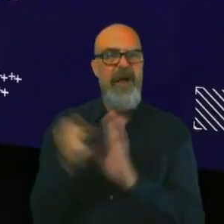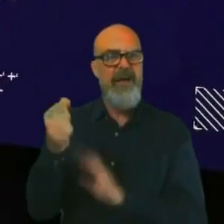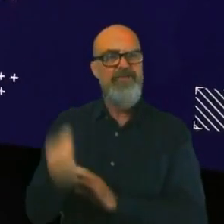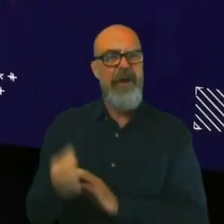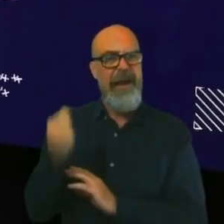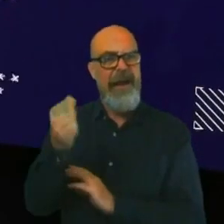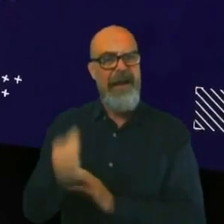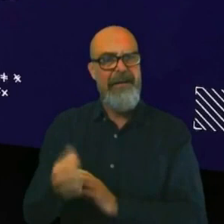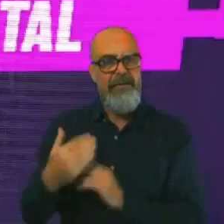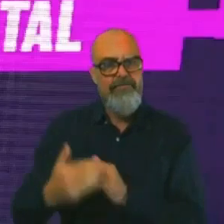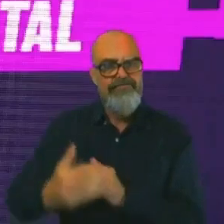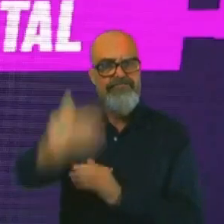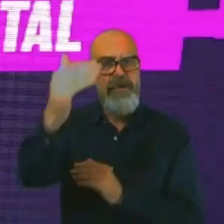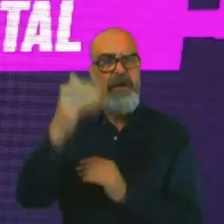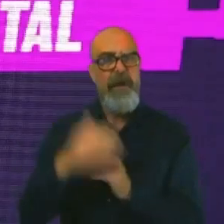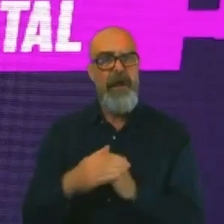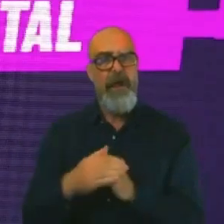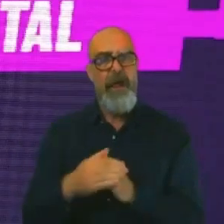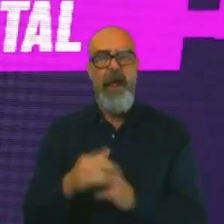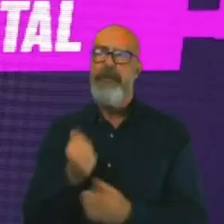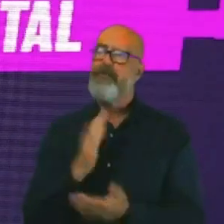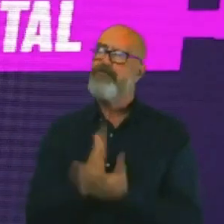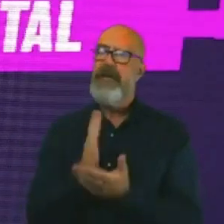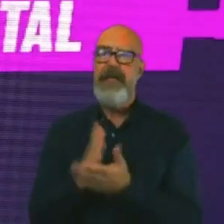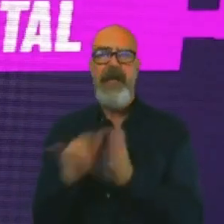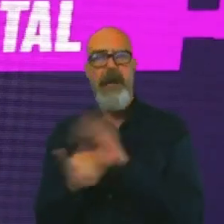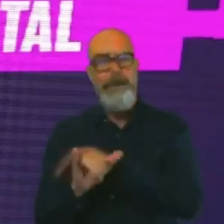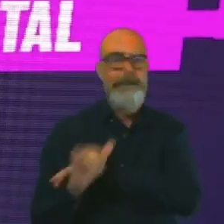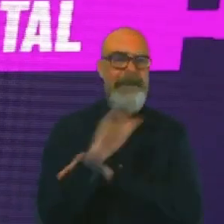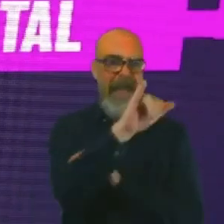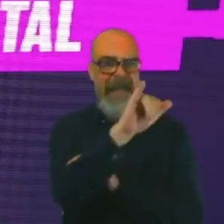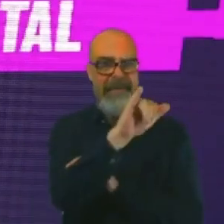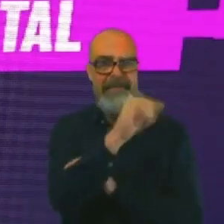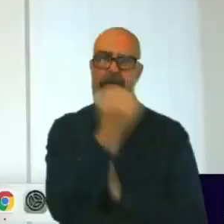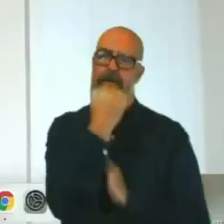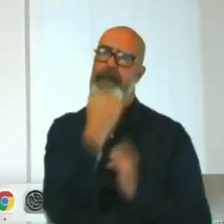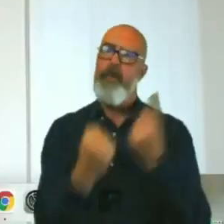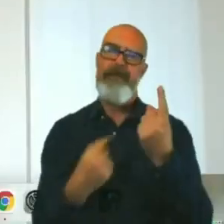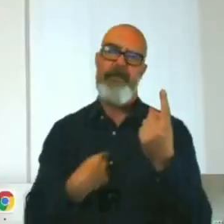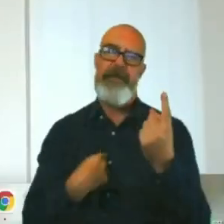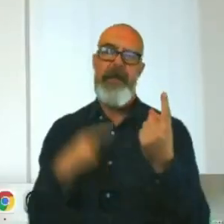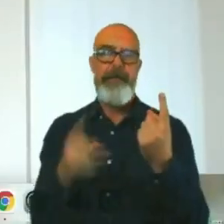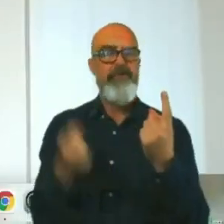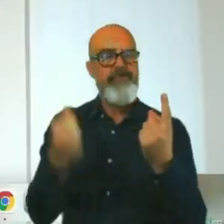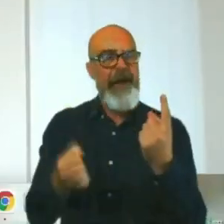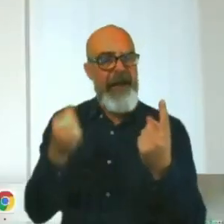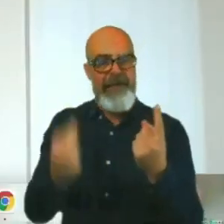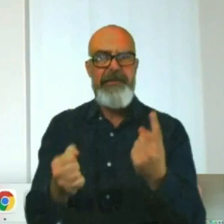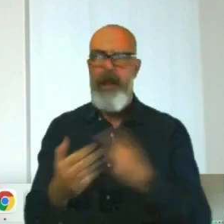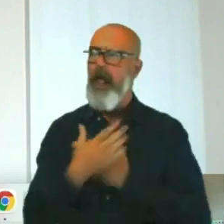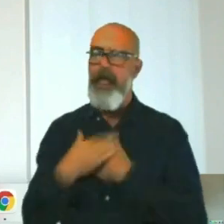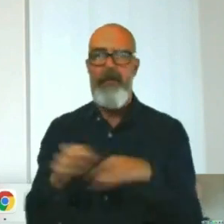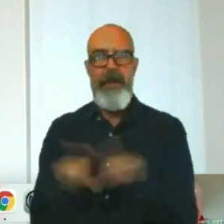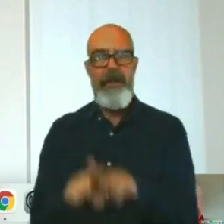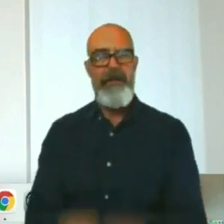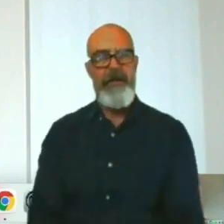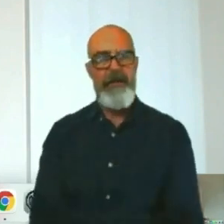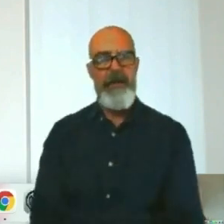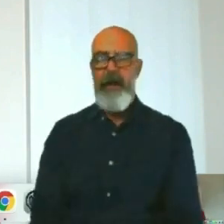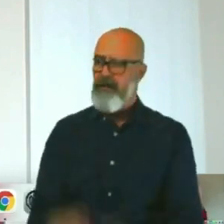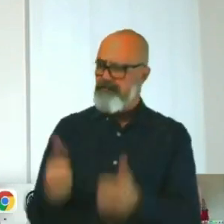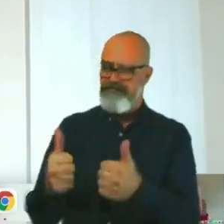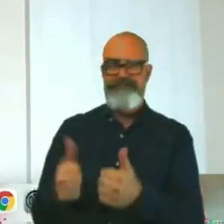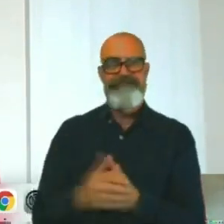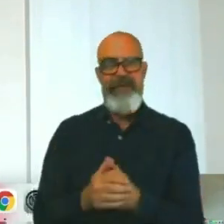planes, trains is my second most favourite way to travel. Oh, fantastic. That's really good to hear. We're trying to work with